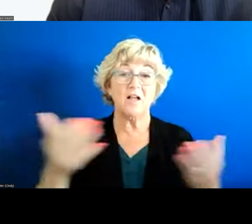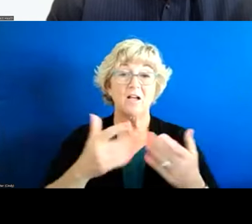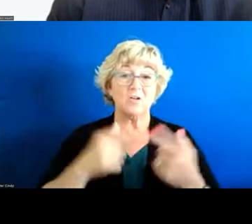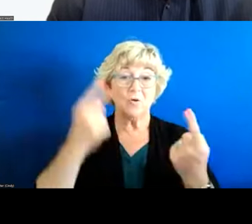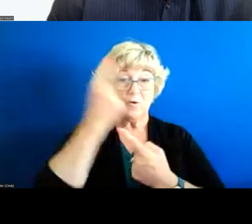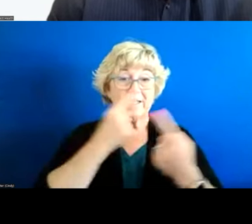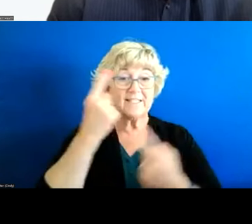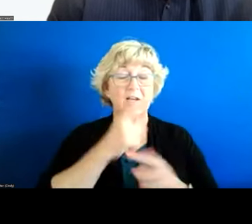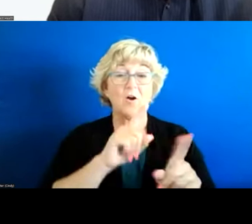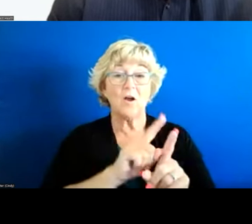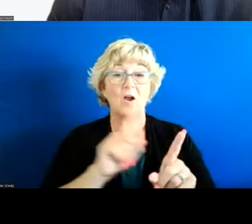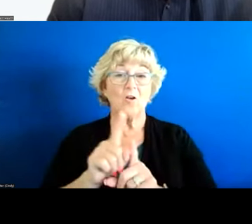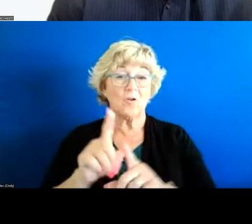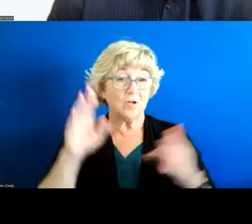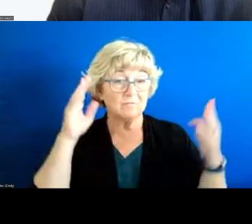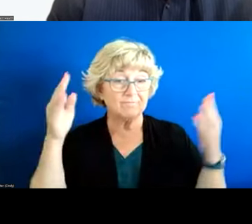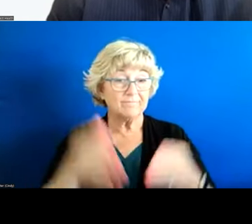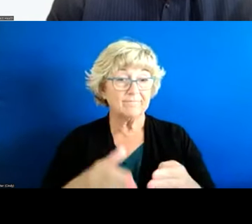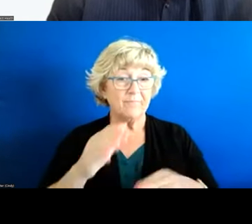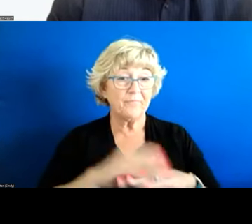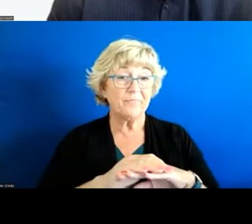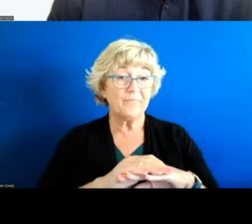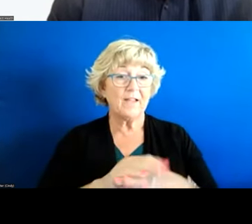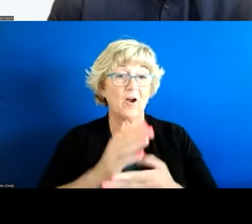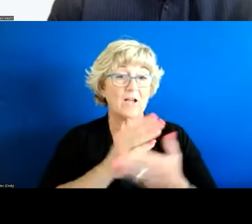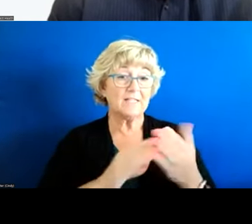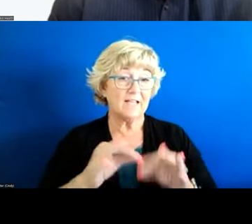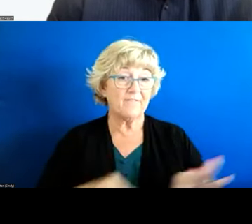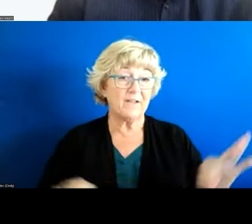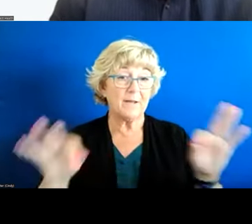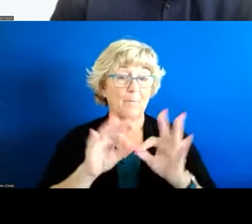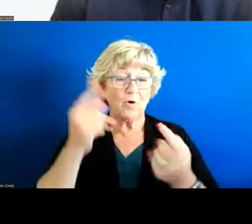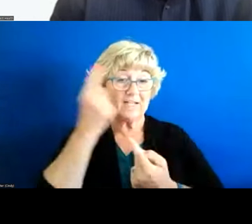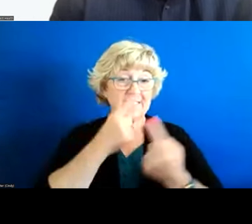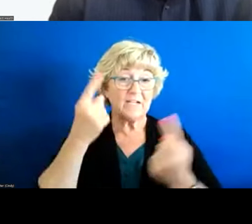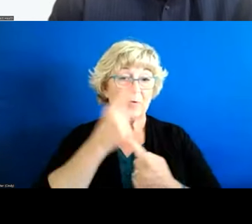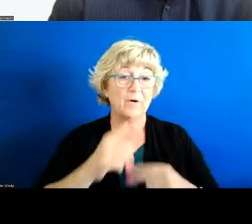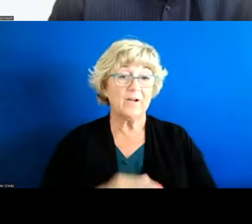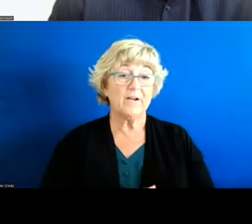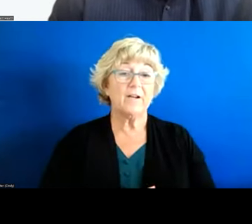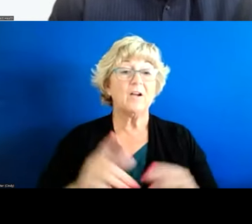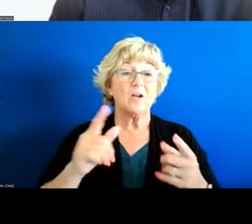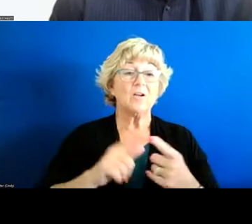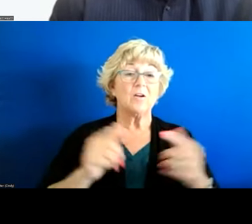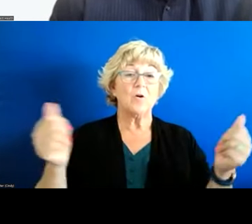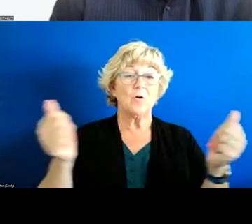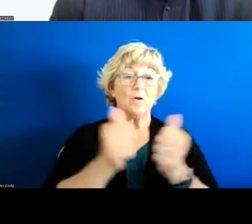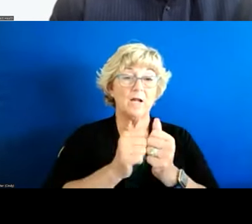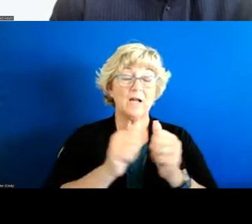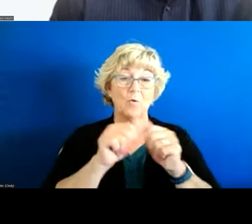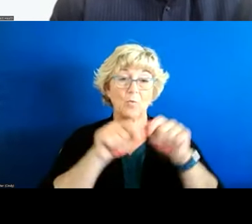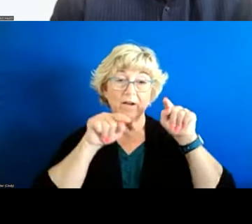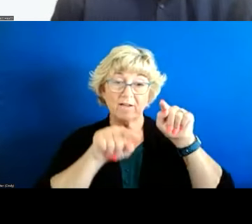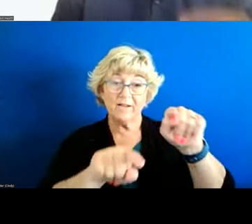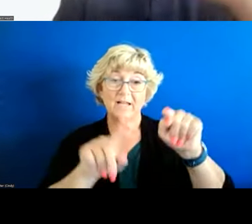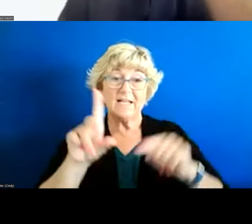also want to just call attention to some of the important considerations get um to align with disability so i